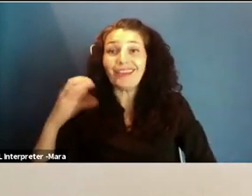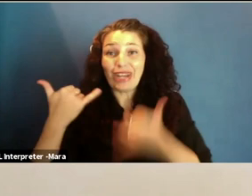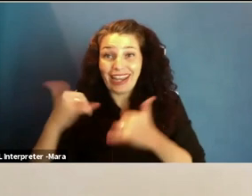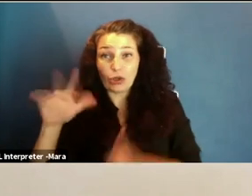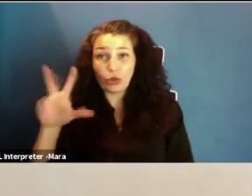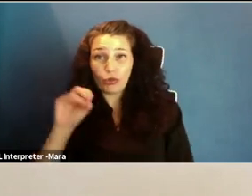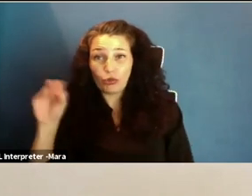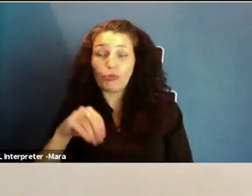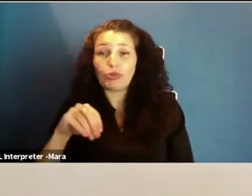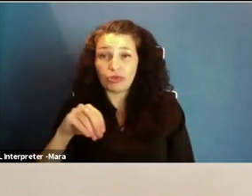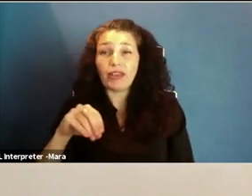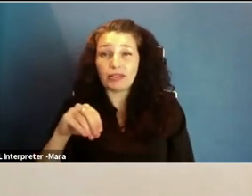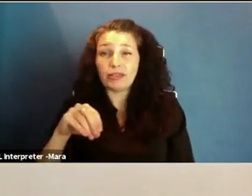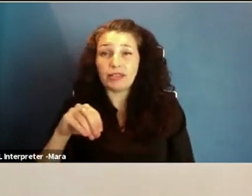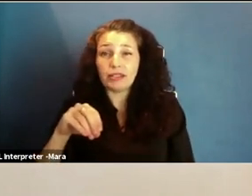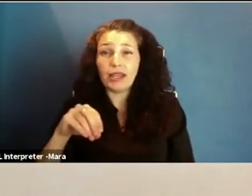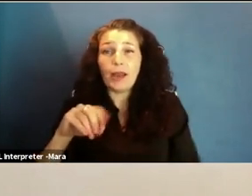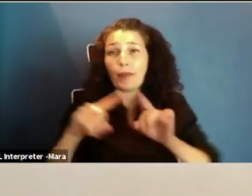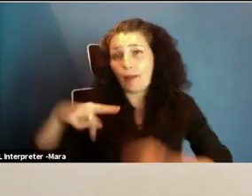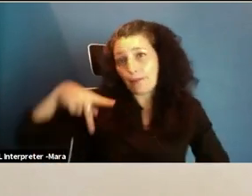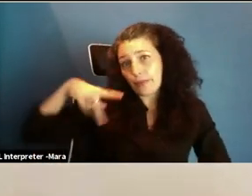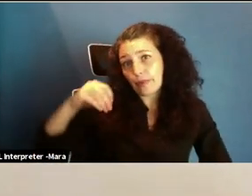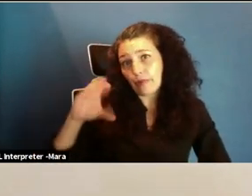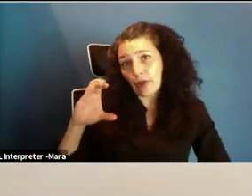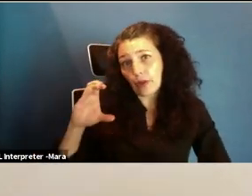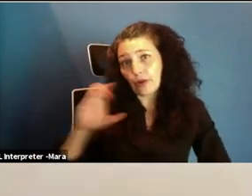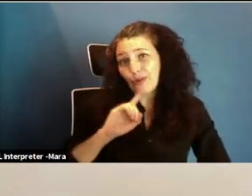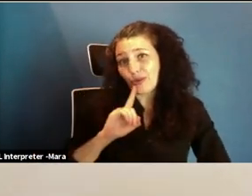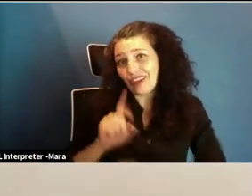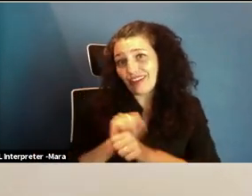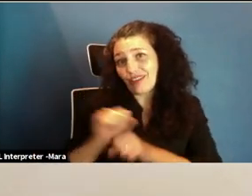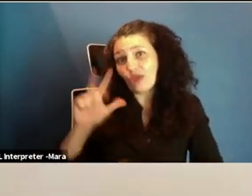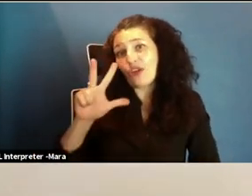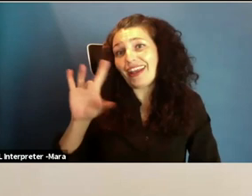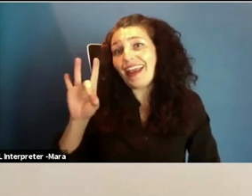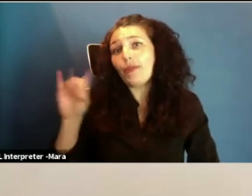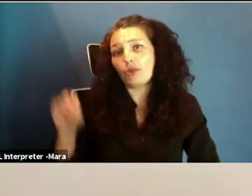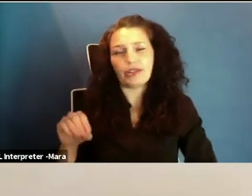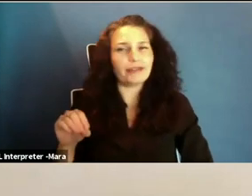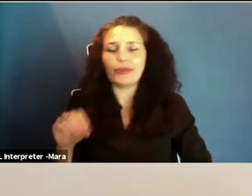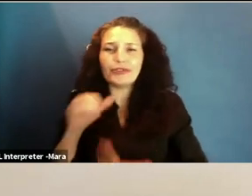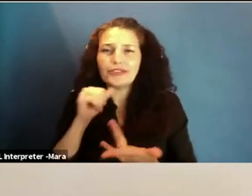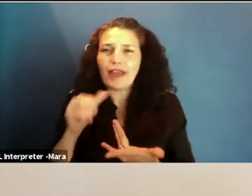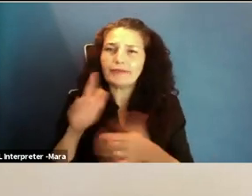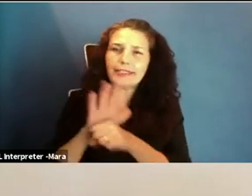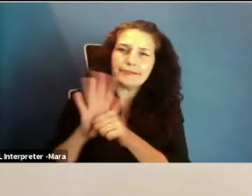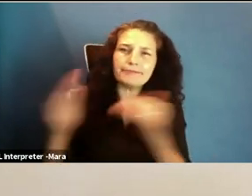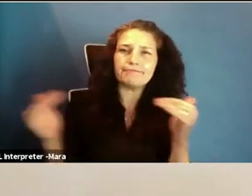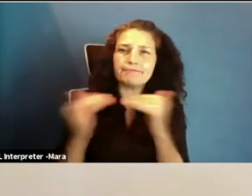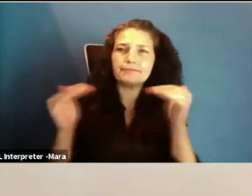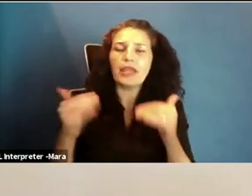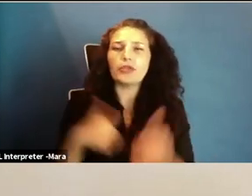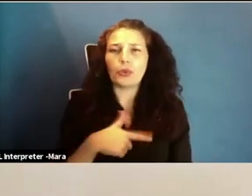people of color are 38% of the population. So we have some more work we need to do there. And we also